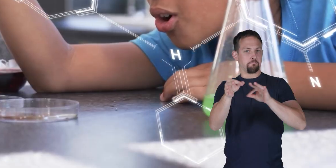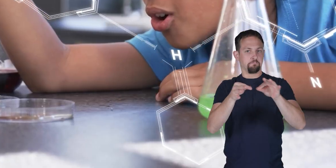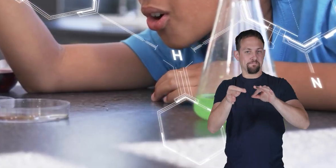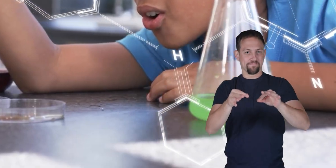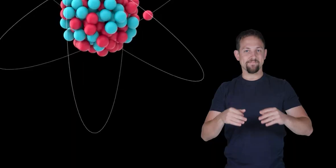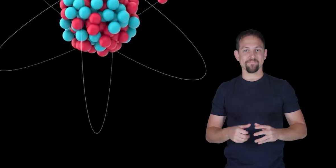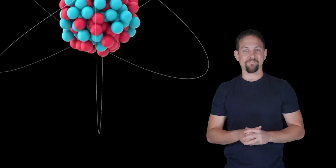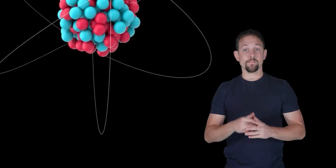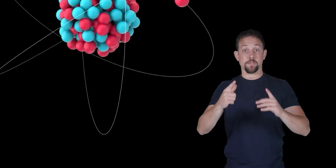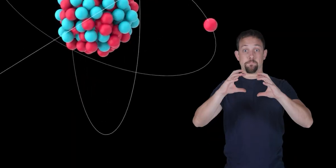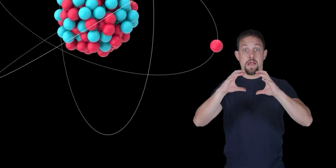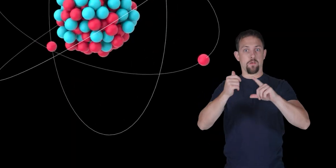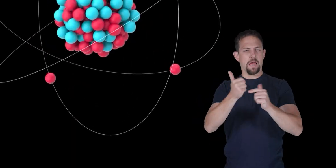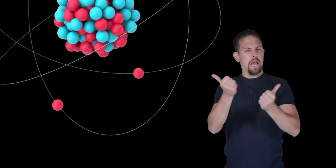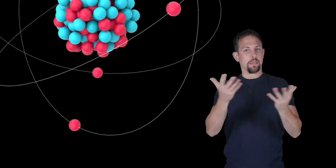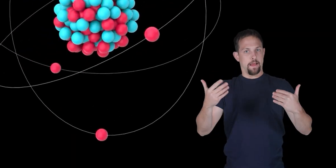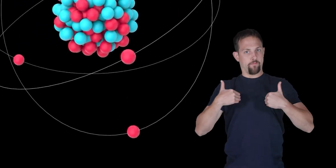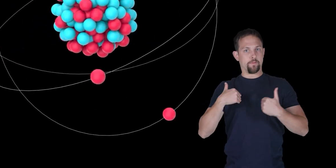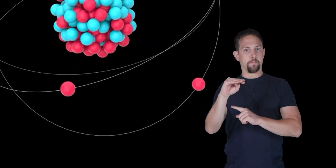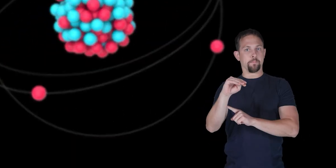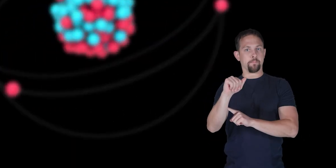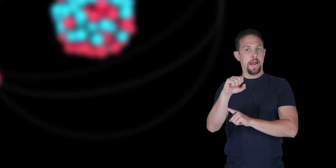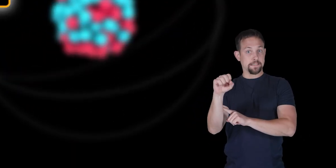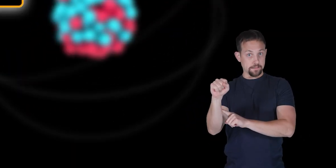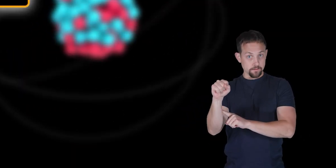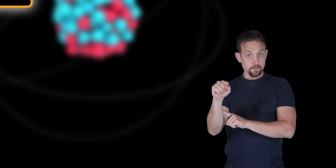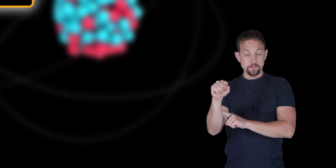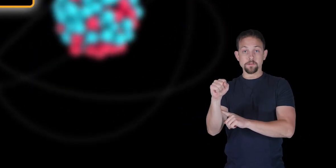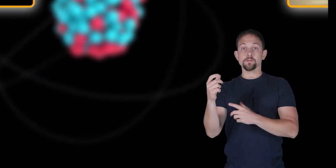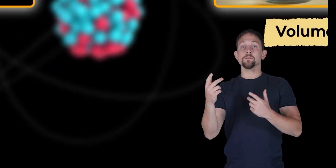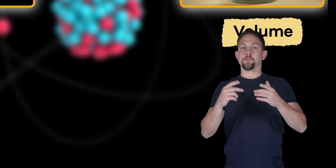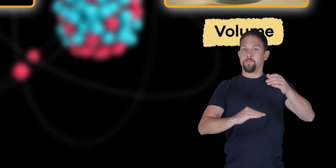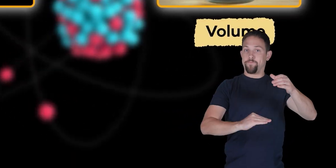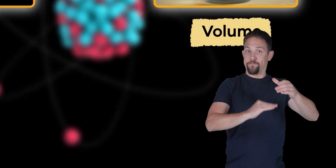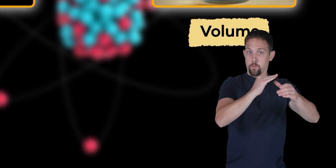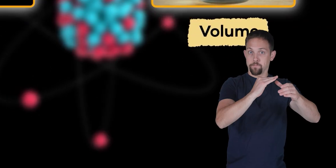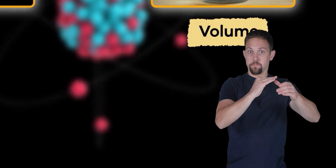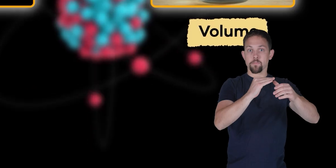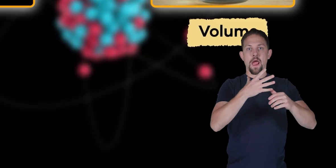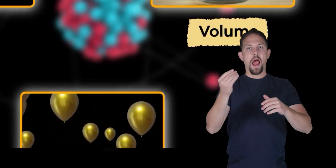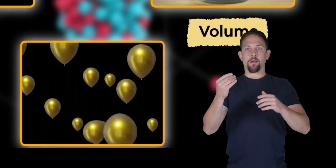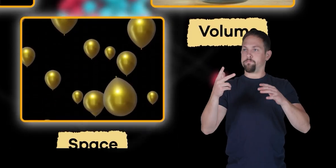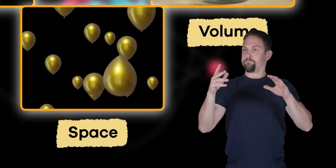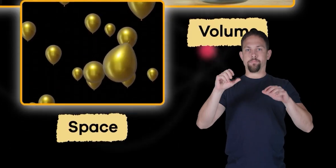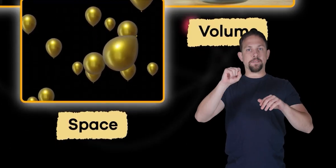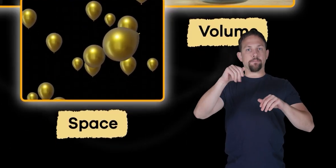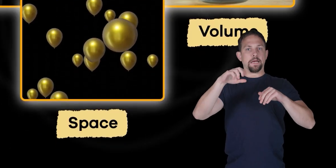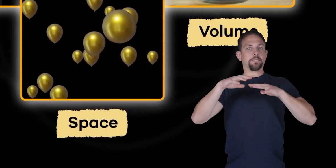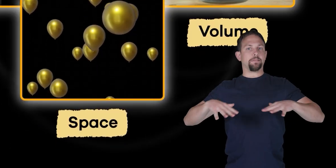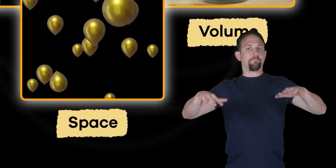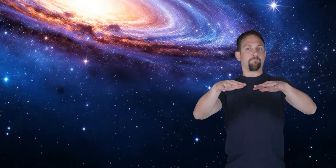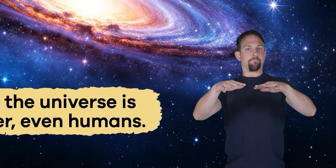basics matter is anything that has mass volume and takes up